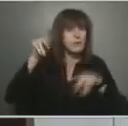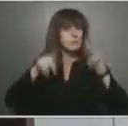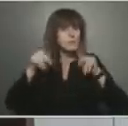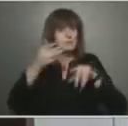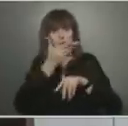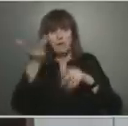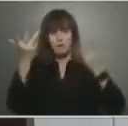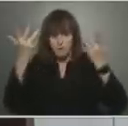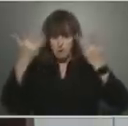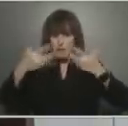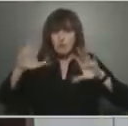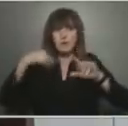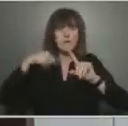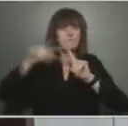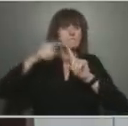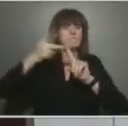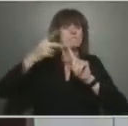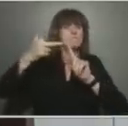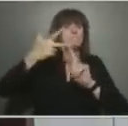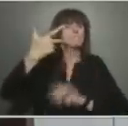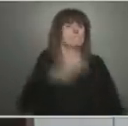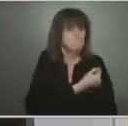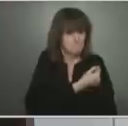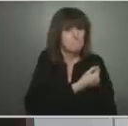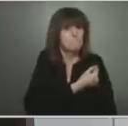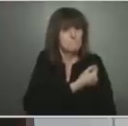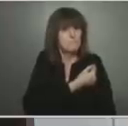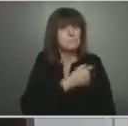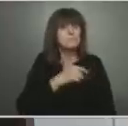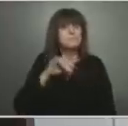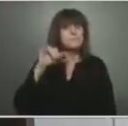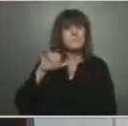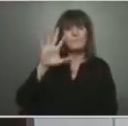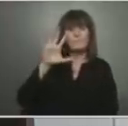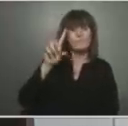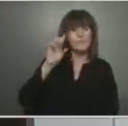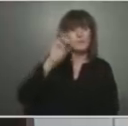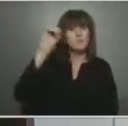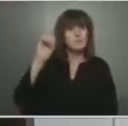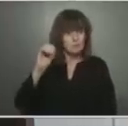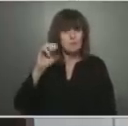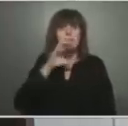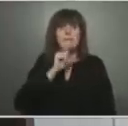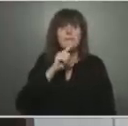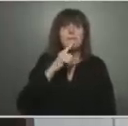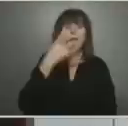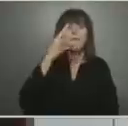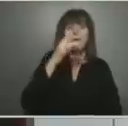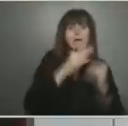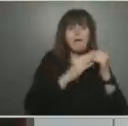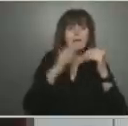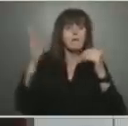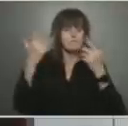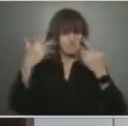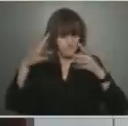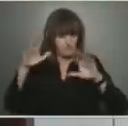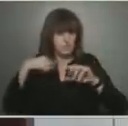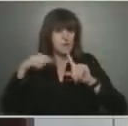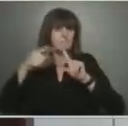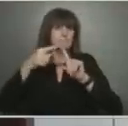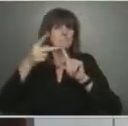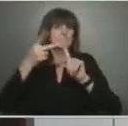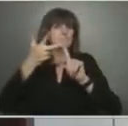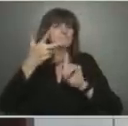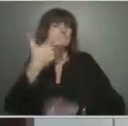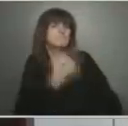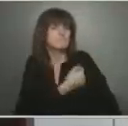for more than 51% of our adult population age 18 and over. And I would especially like to thank Ontarians who have come forward to